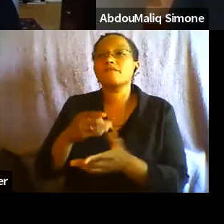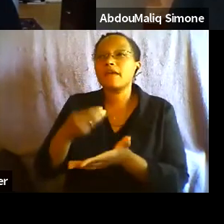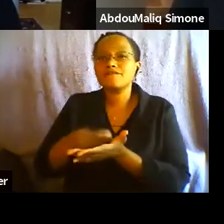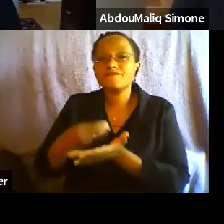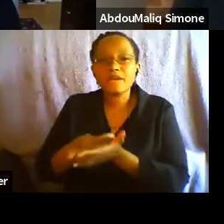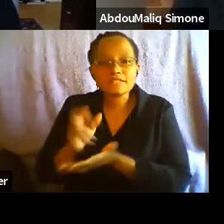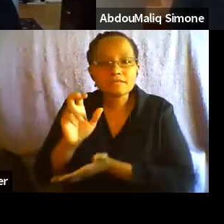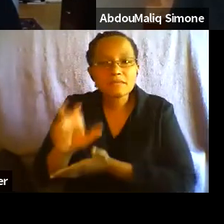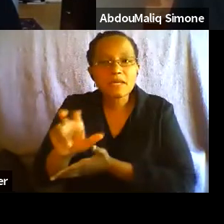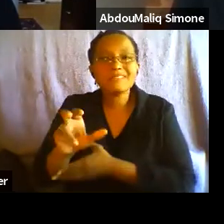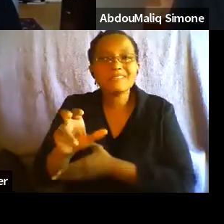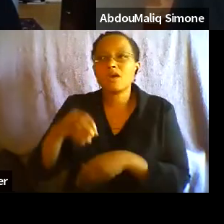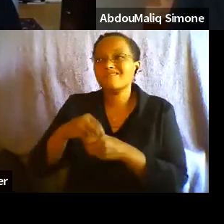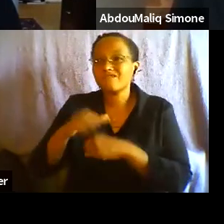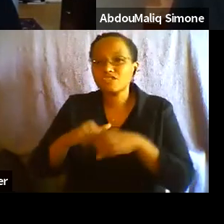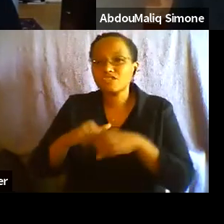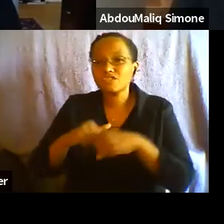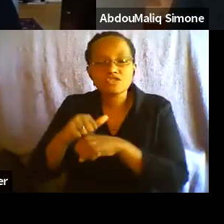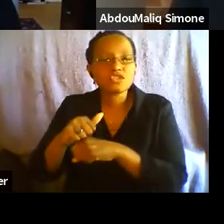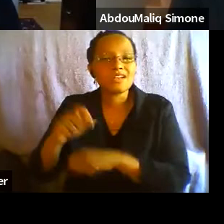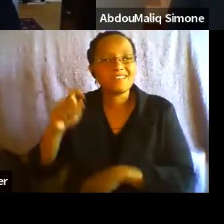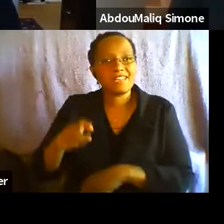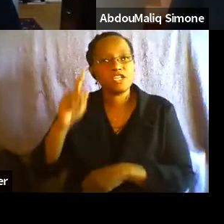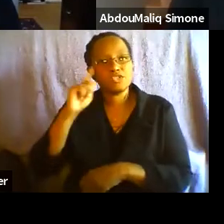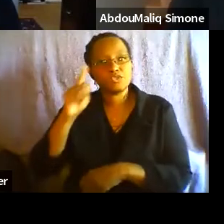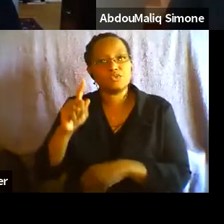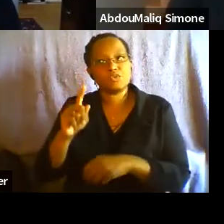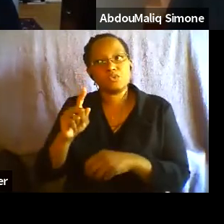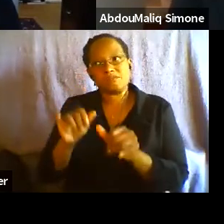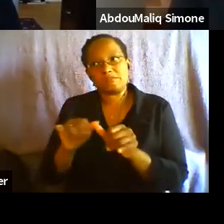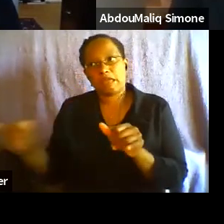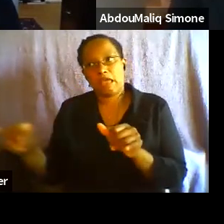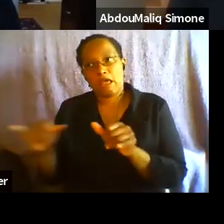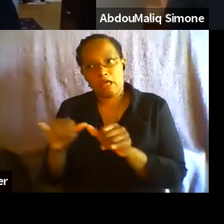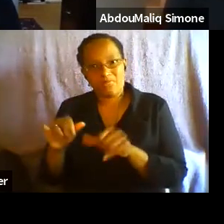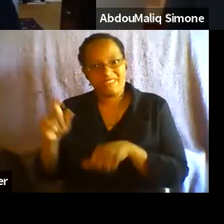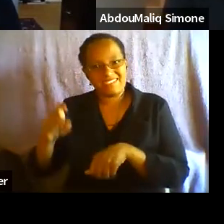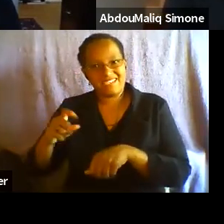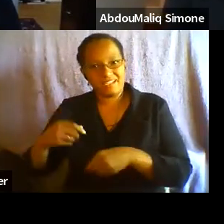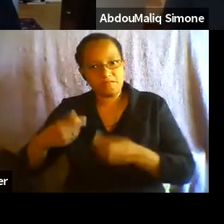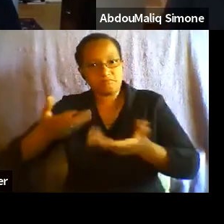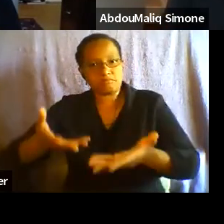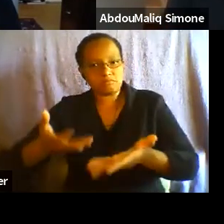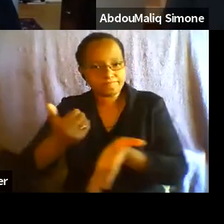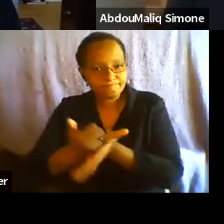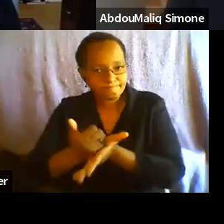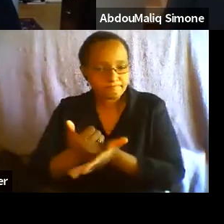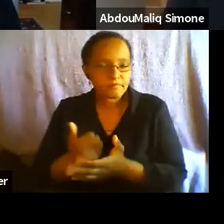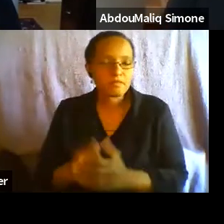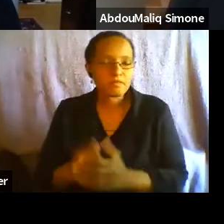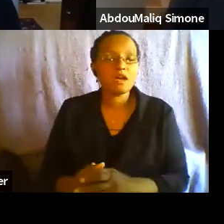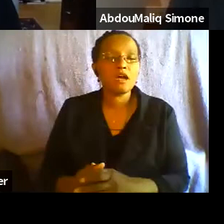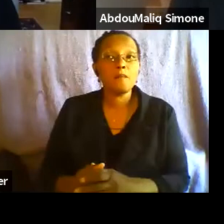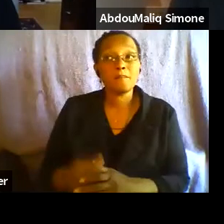the provisioning at scale that is required. But this then has to be grafted onto very